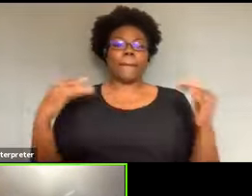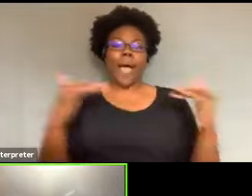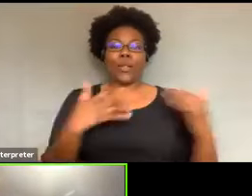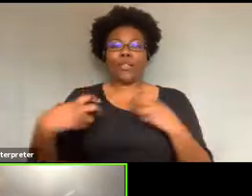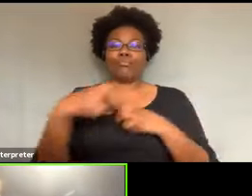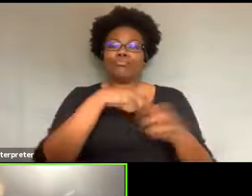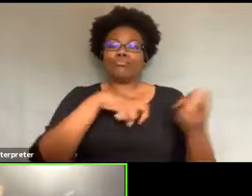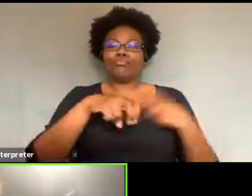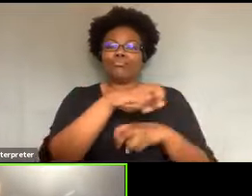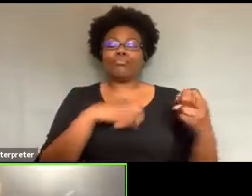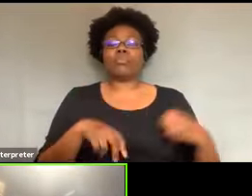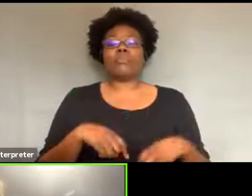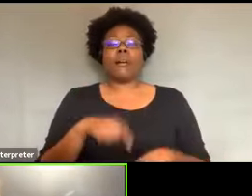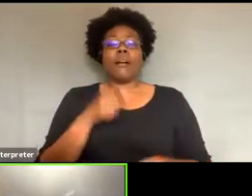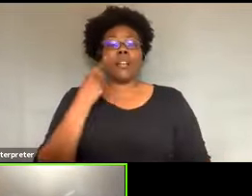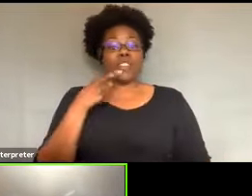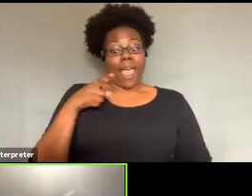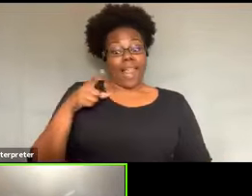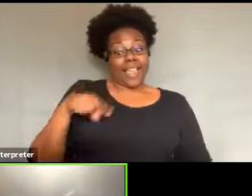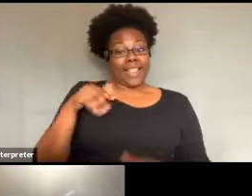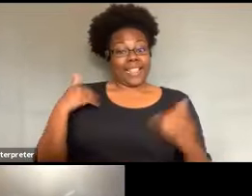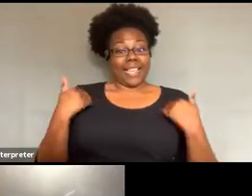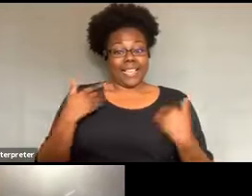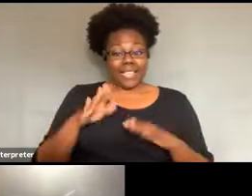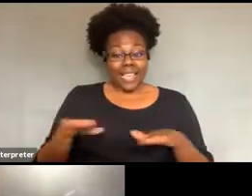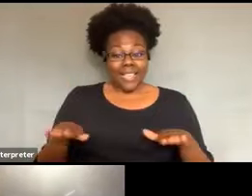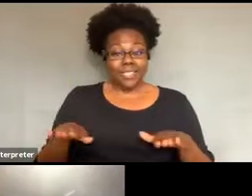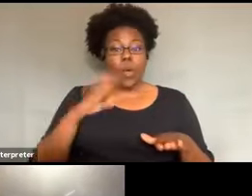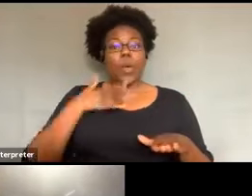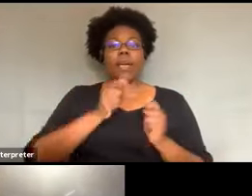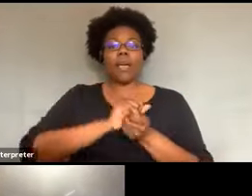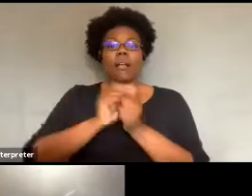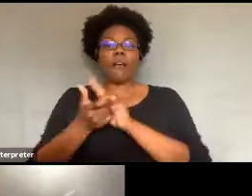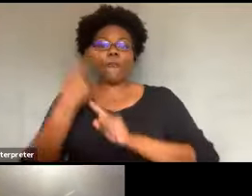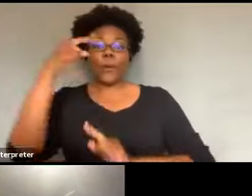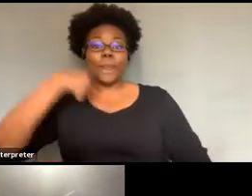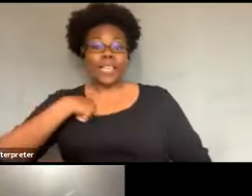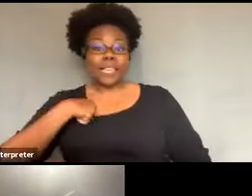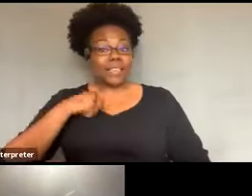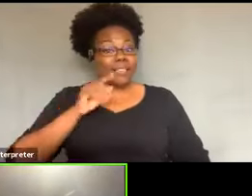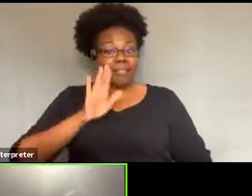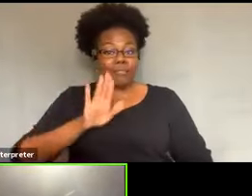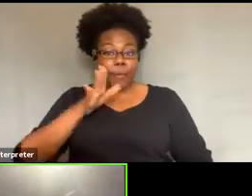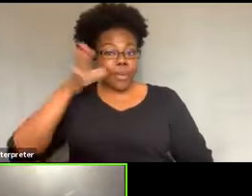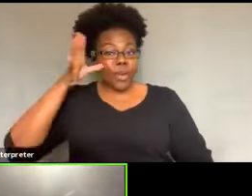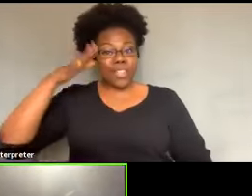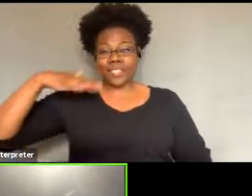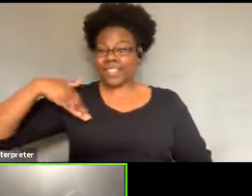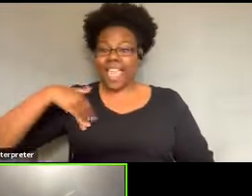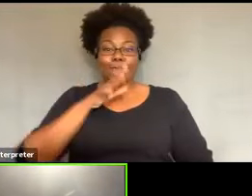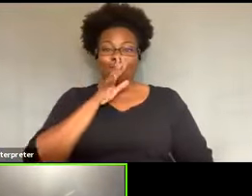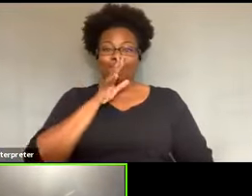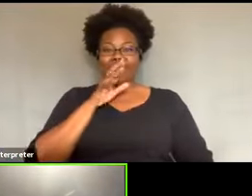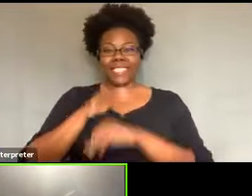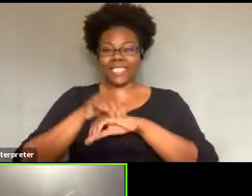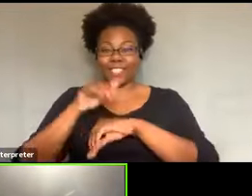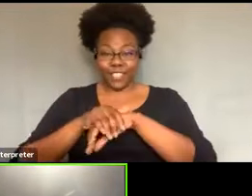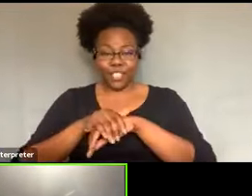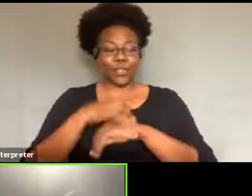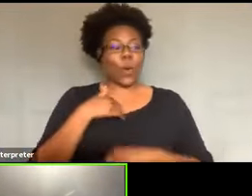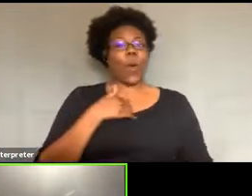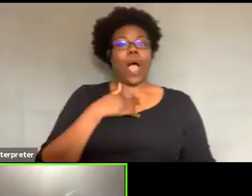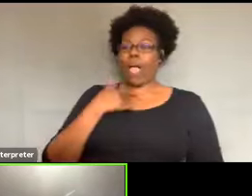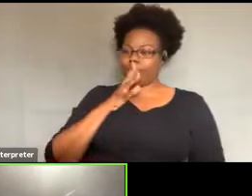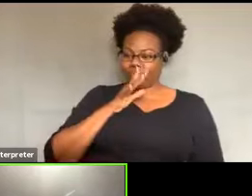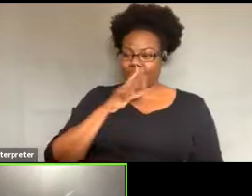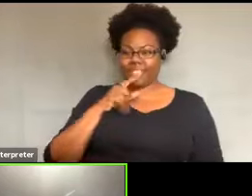English as a first language, or maybe not at all. And, um, it really began to reflect on me how important that was.